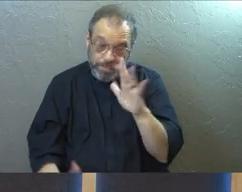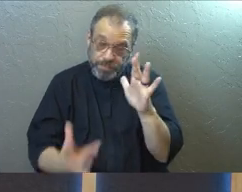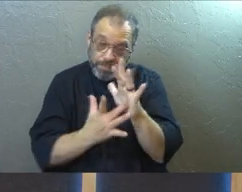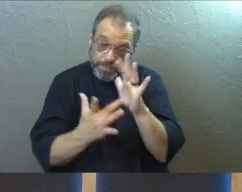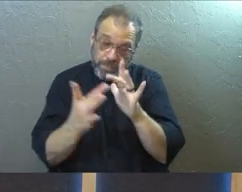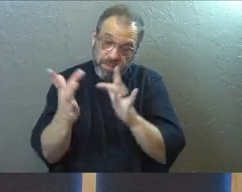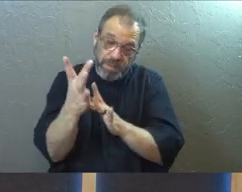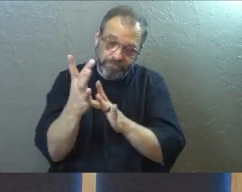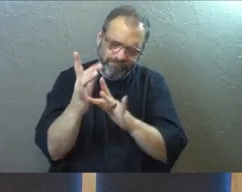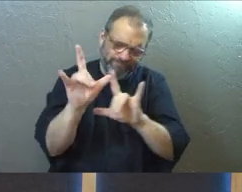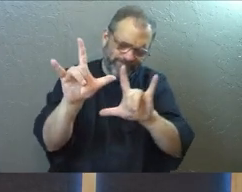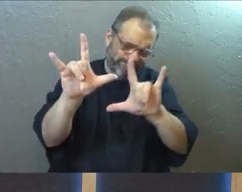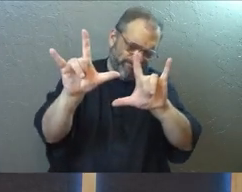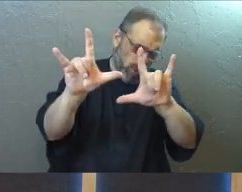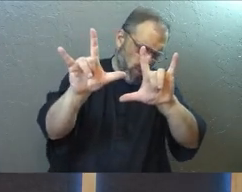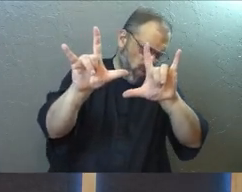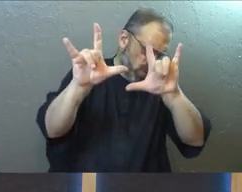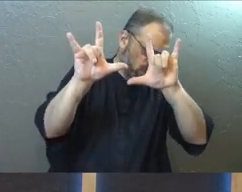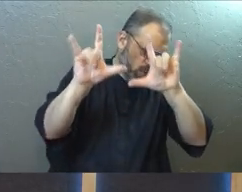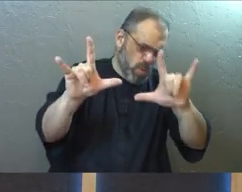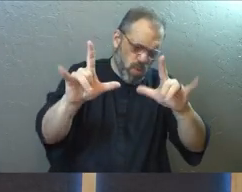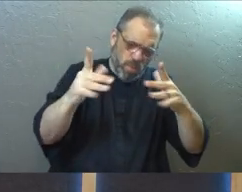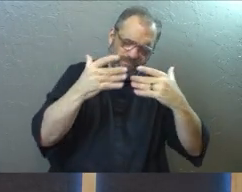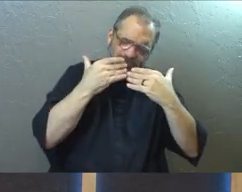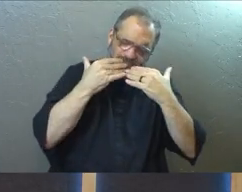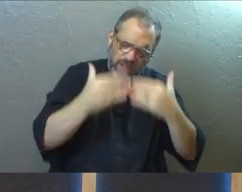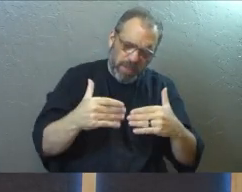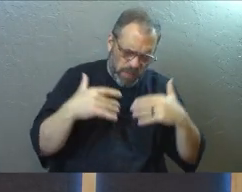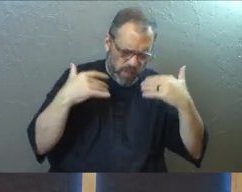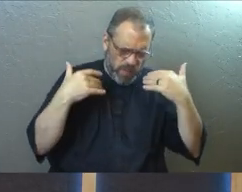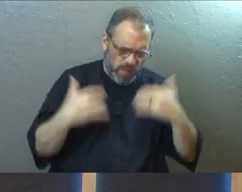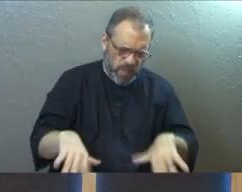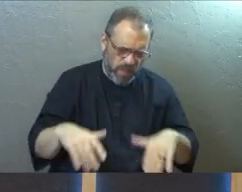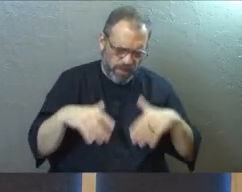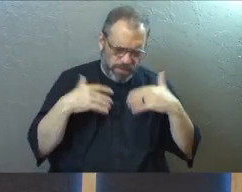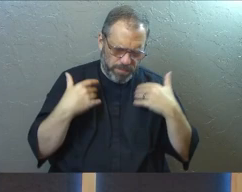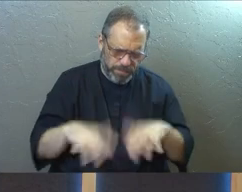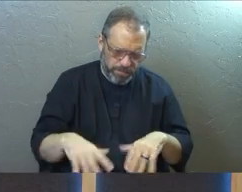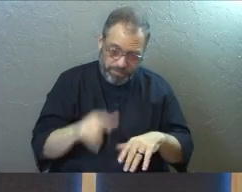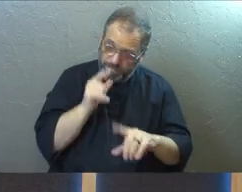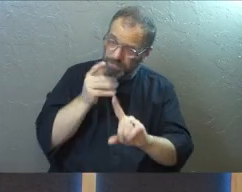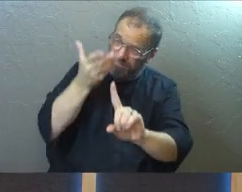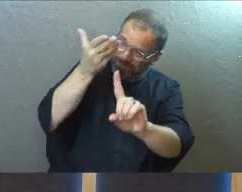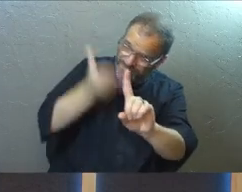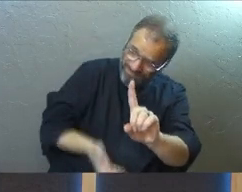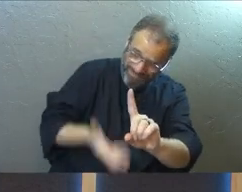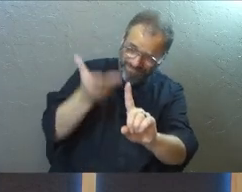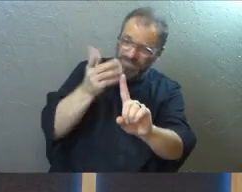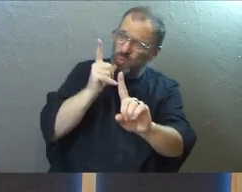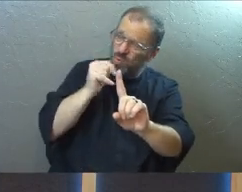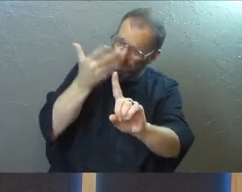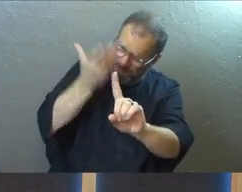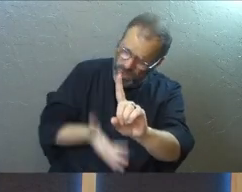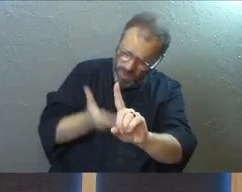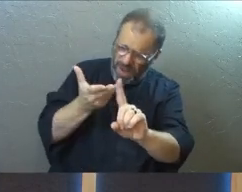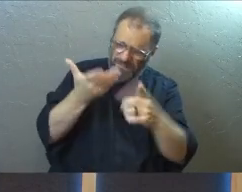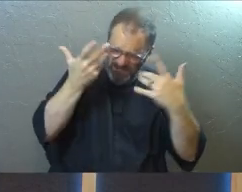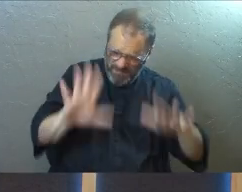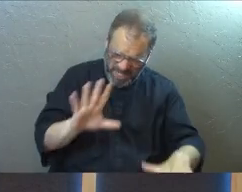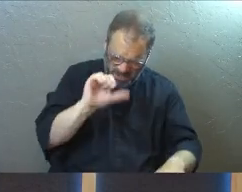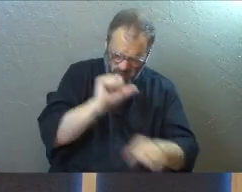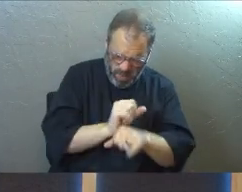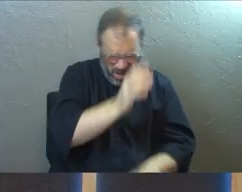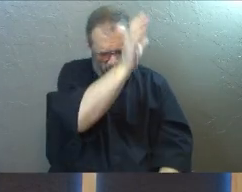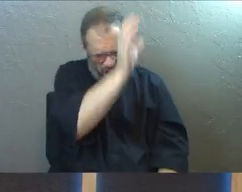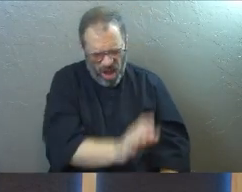Jesus, we love you so much. God, we're grateful, so grateful this morning for who you are, God, for what you've done on the cross, God,